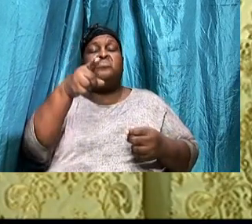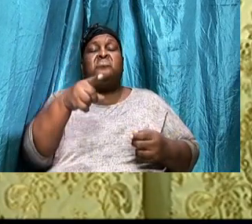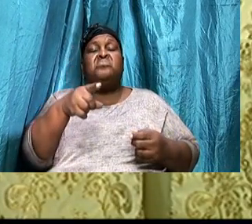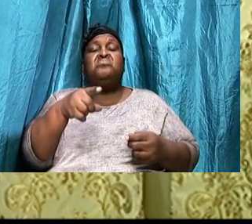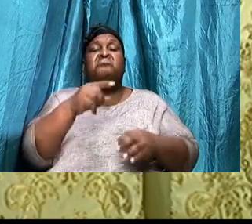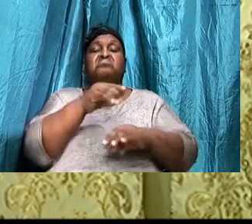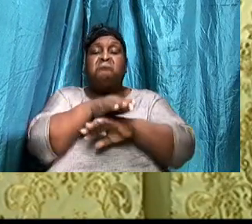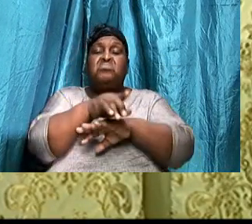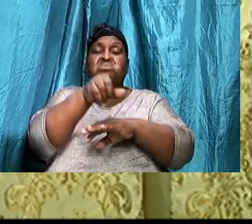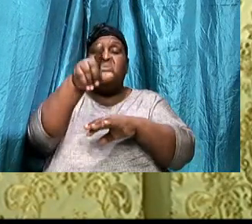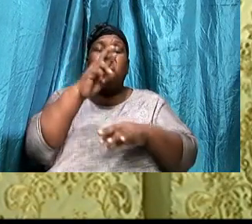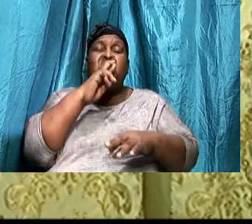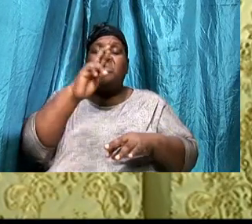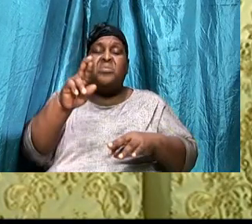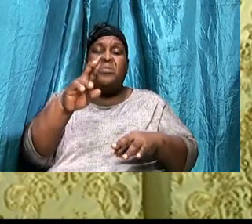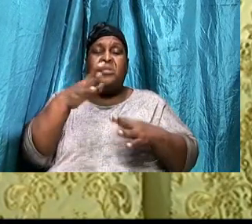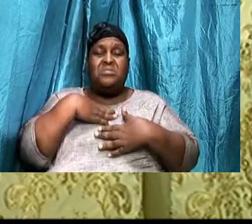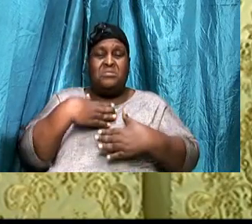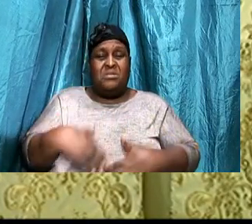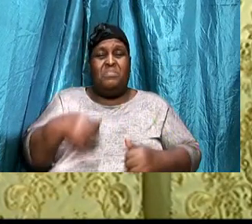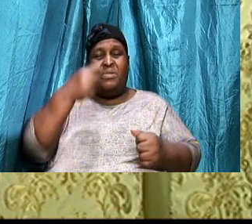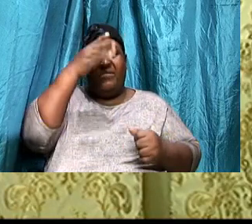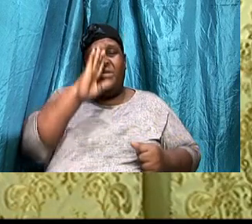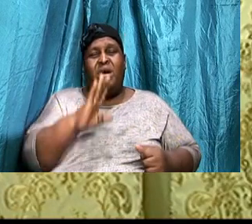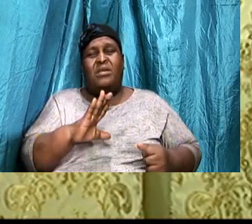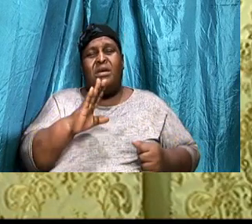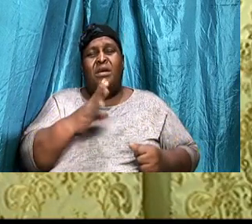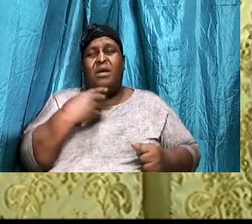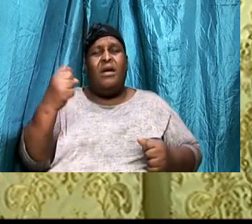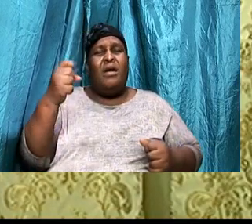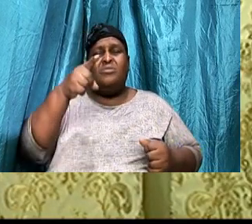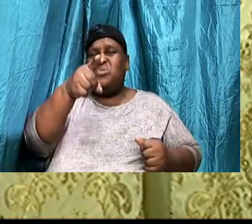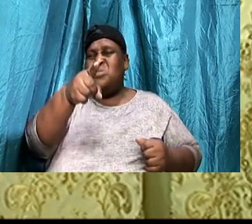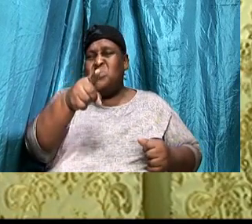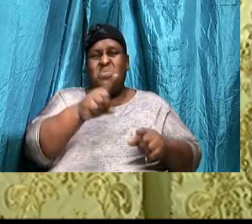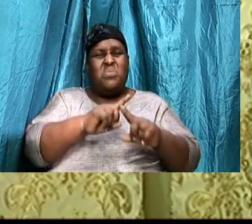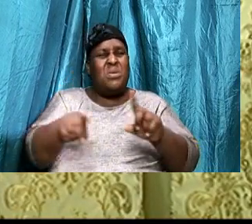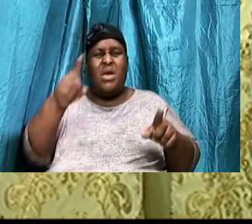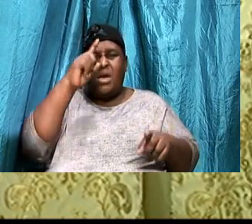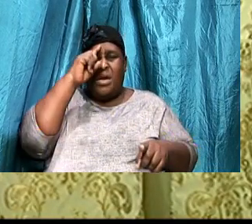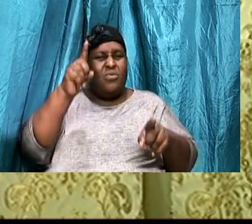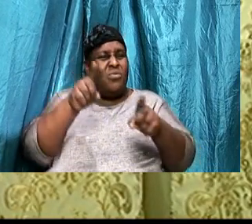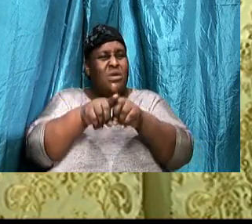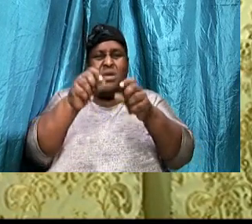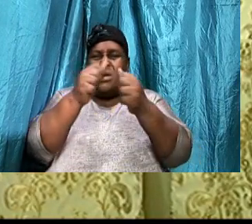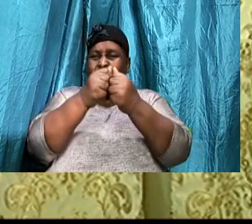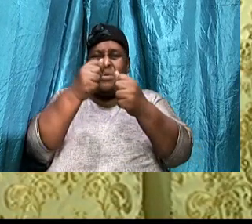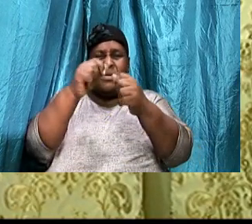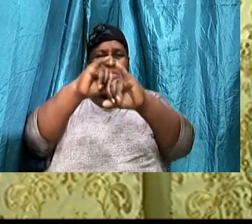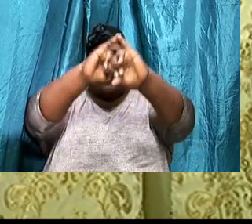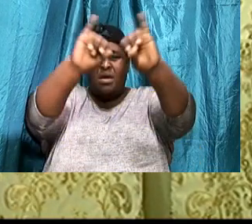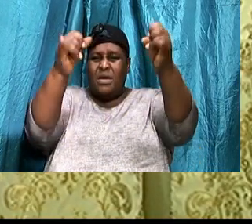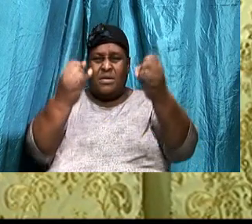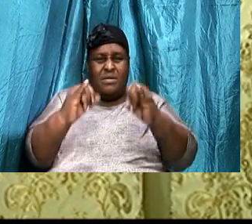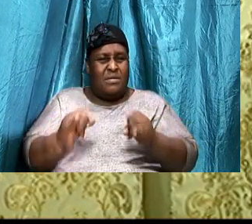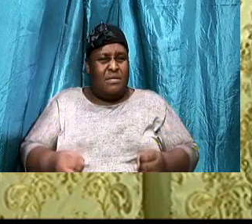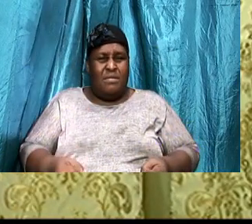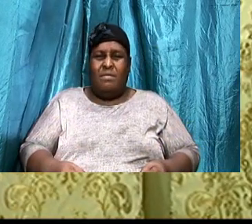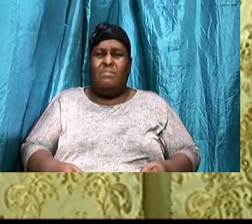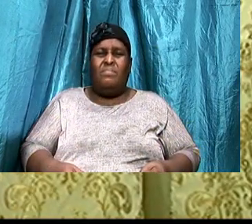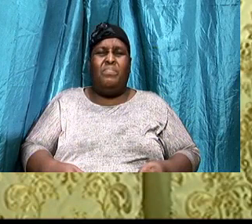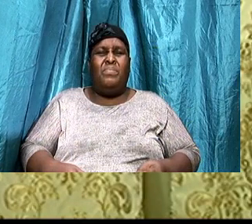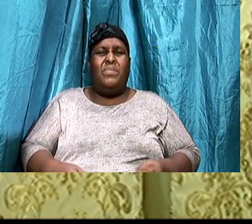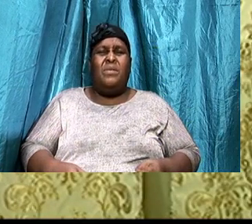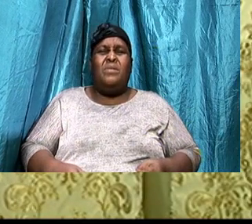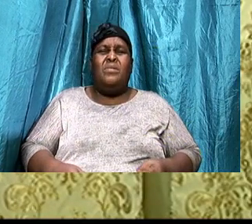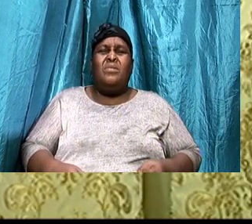the temple of God, You cannot have any agreement, With idols, Being the temple of God, You cannot have any agreement,